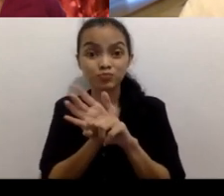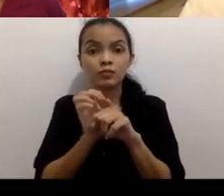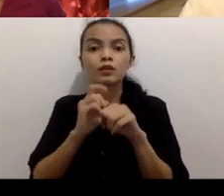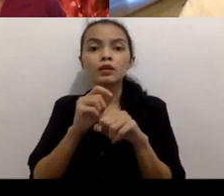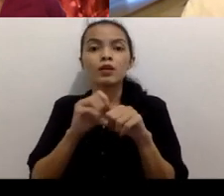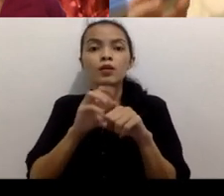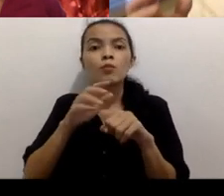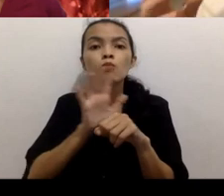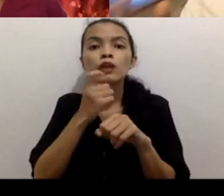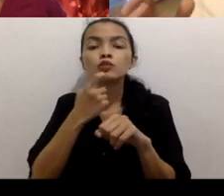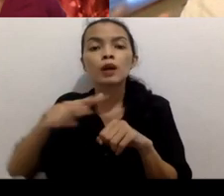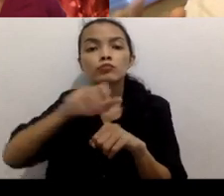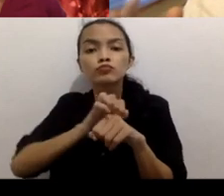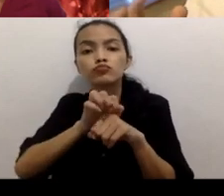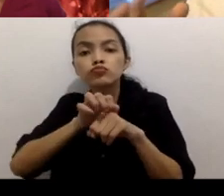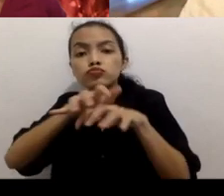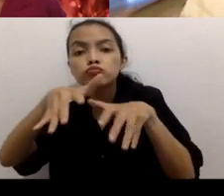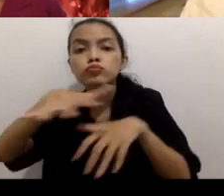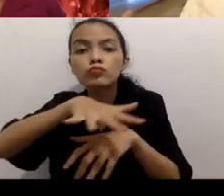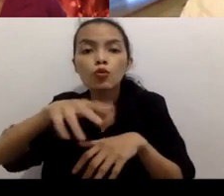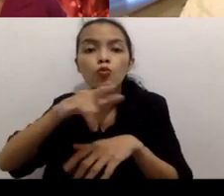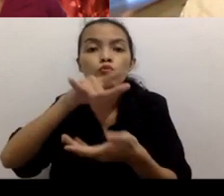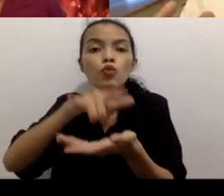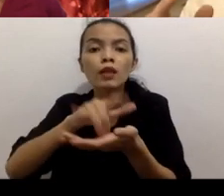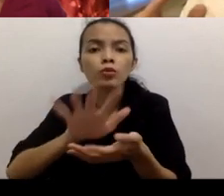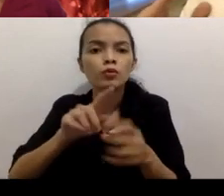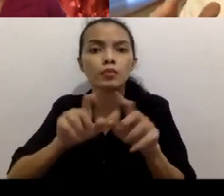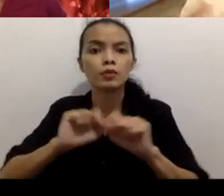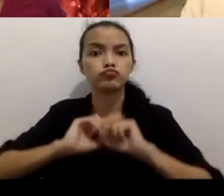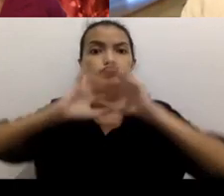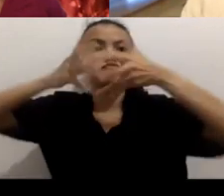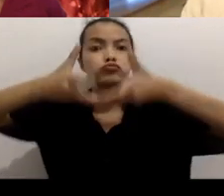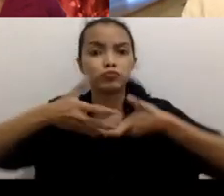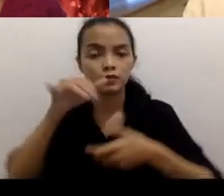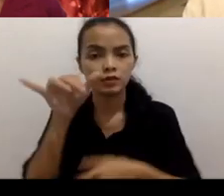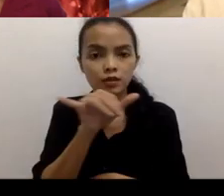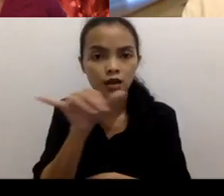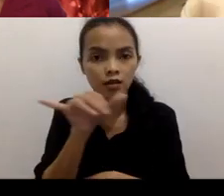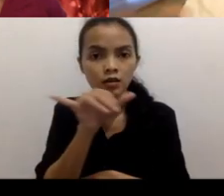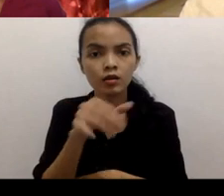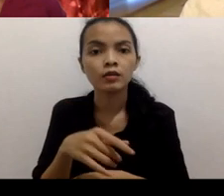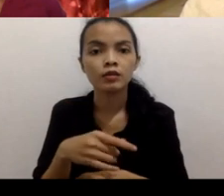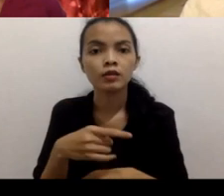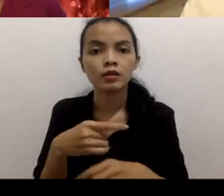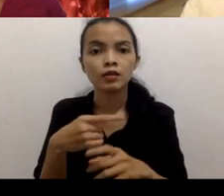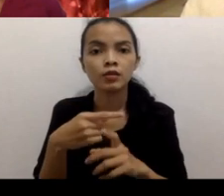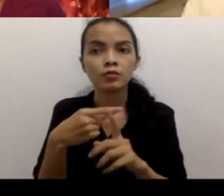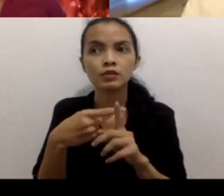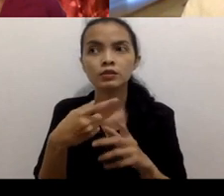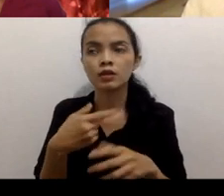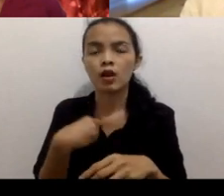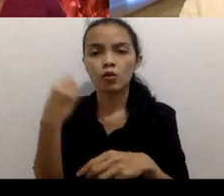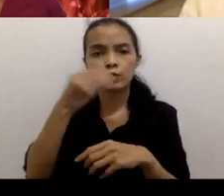so for a while we were not sure what was the film you know how do we how do we control the scope of the film